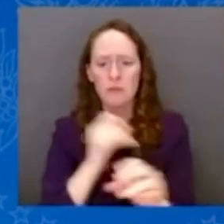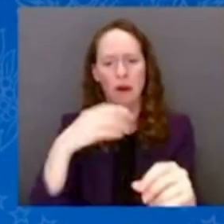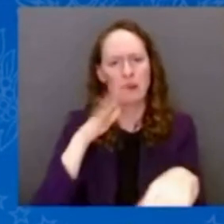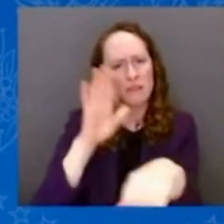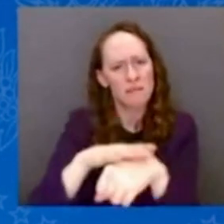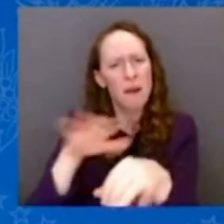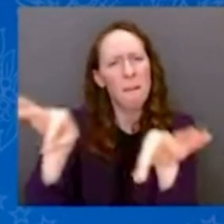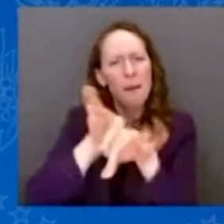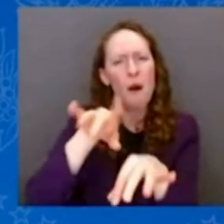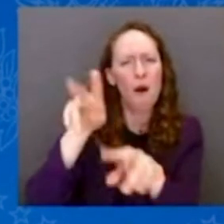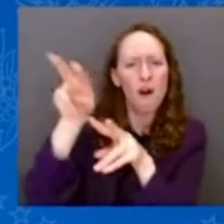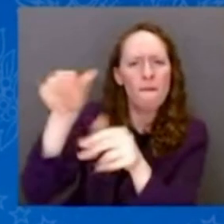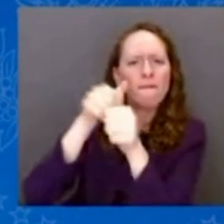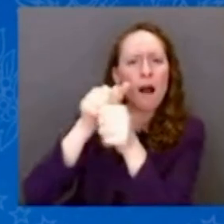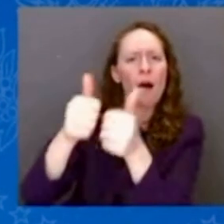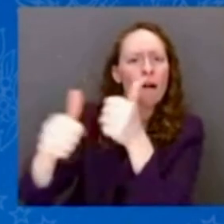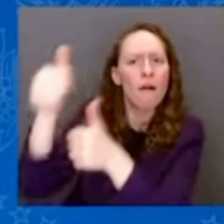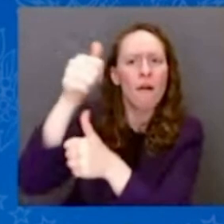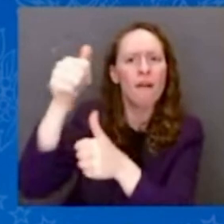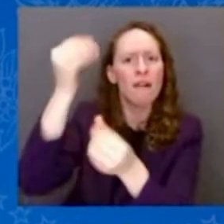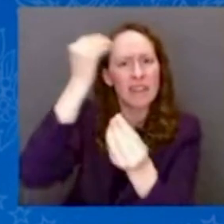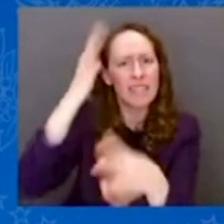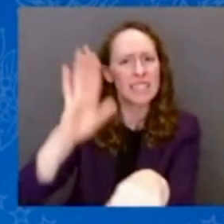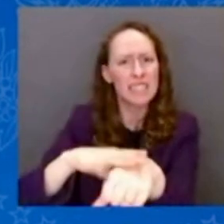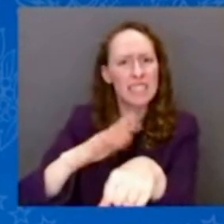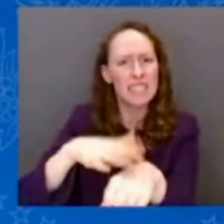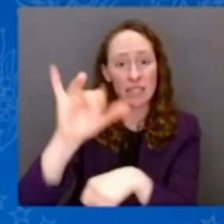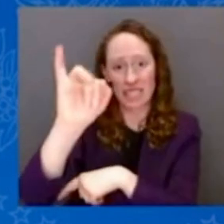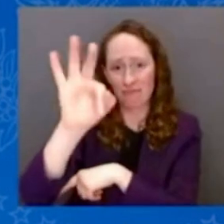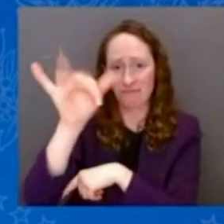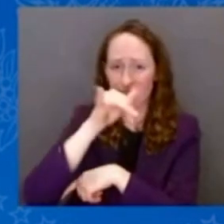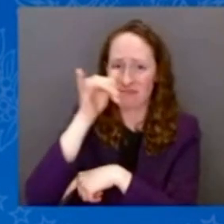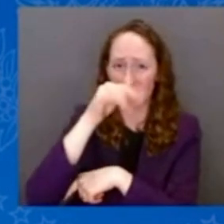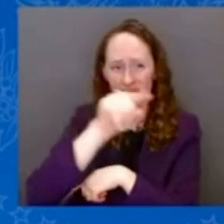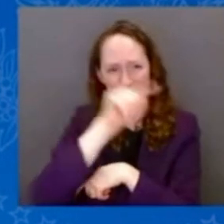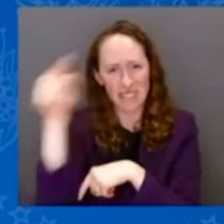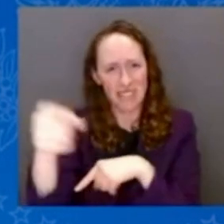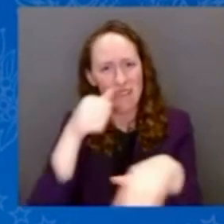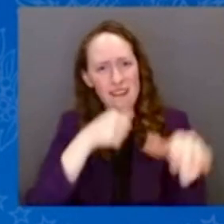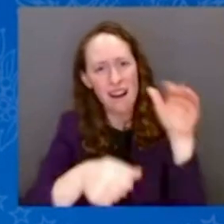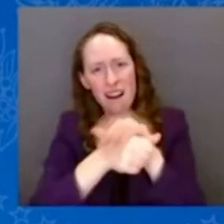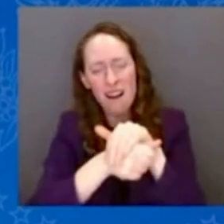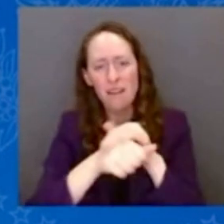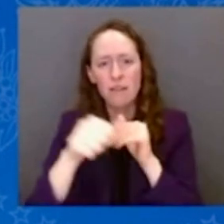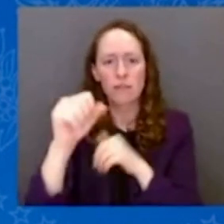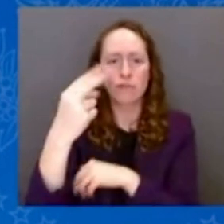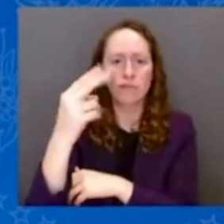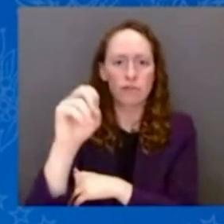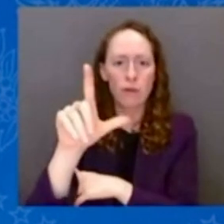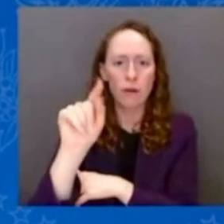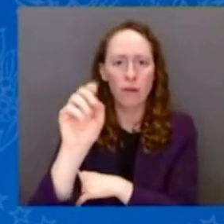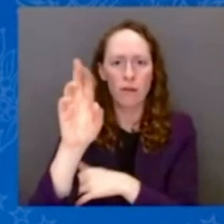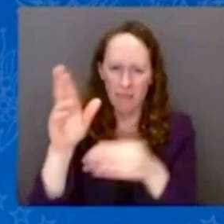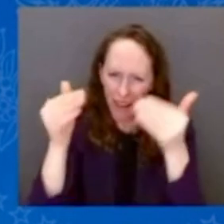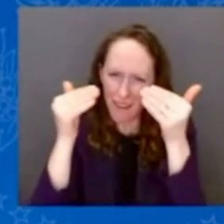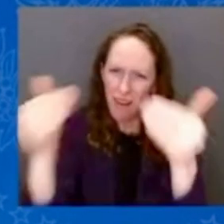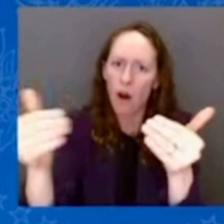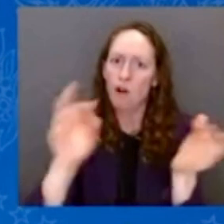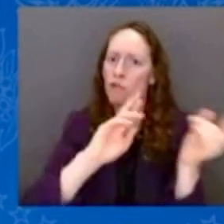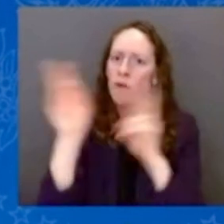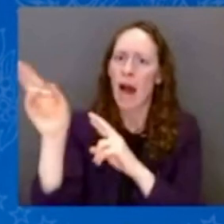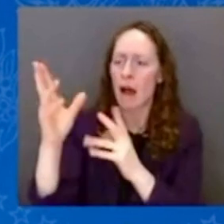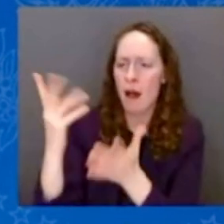go, and we've got to get to go through this together again if it happens. And let me close with this message to the people of Rolling Ford